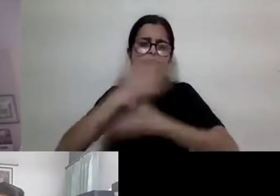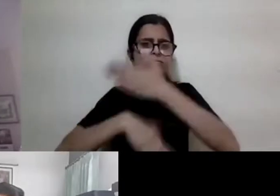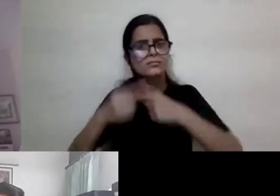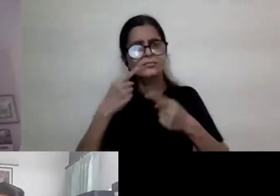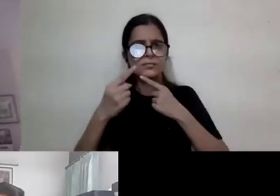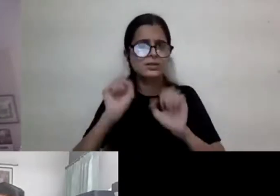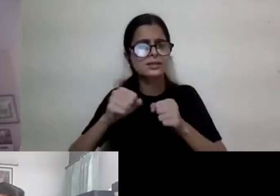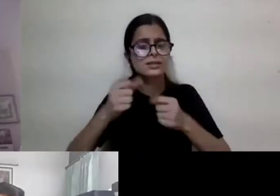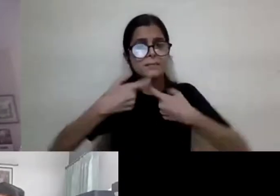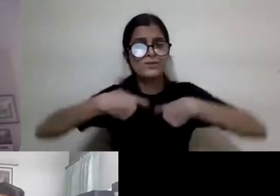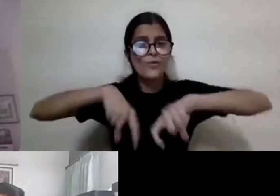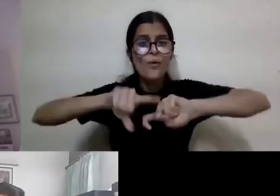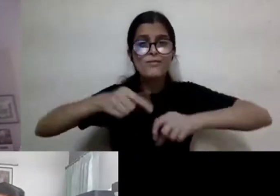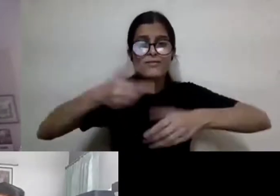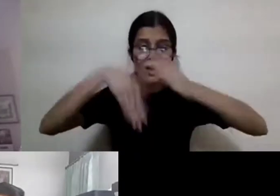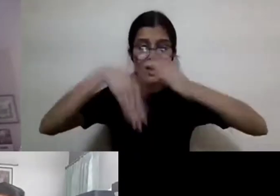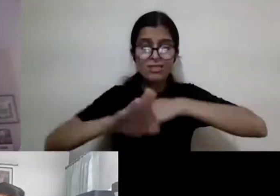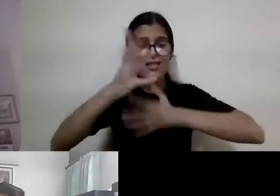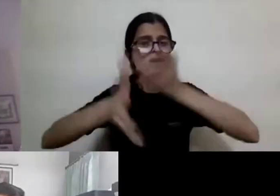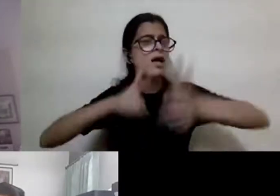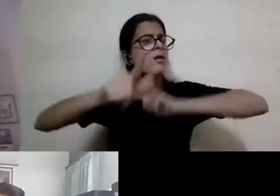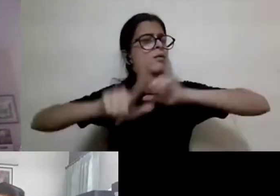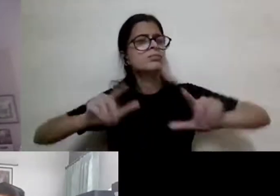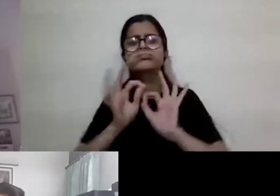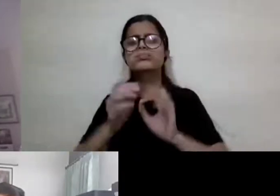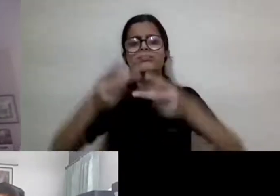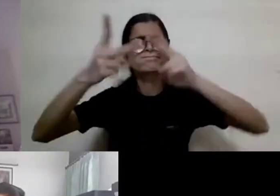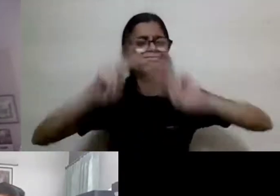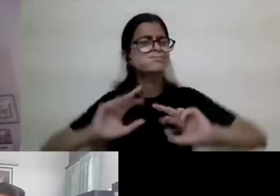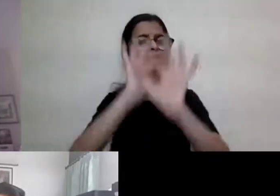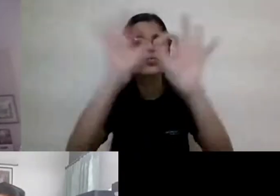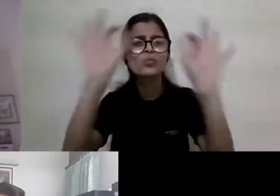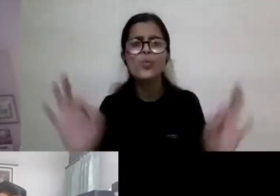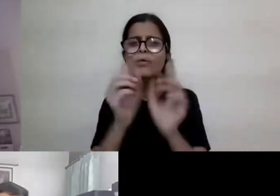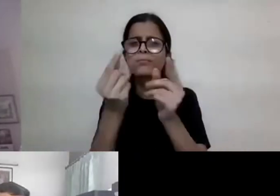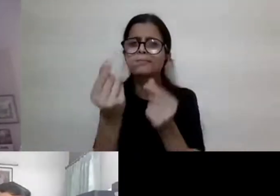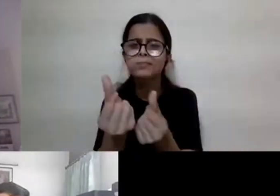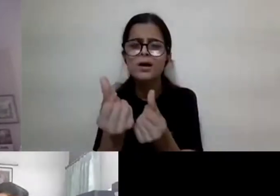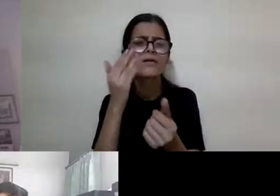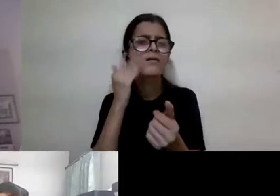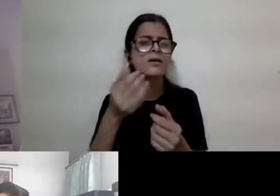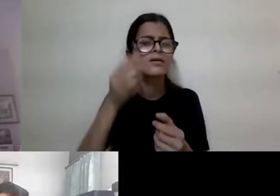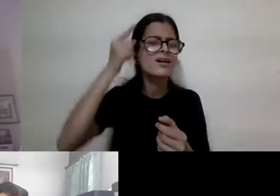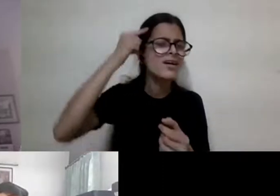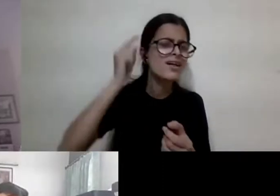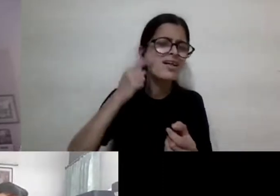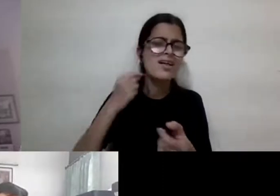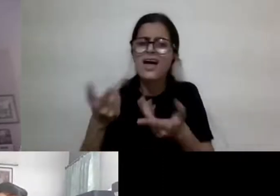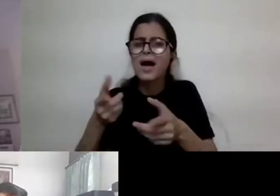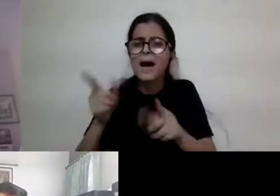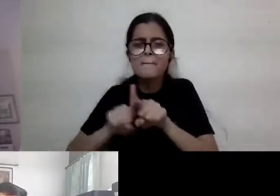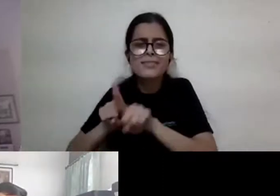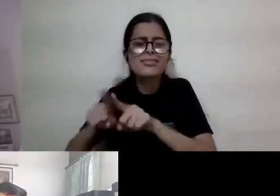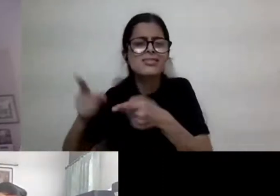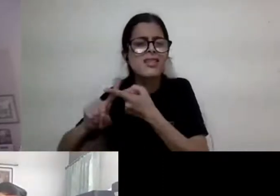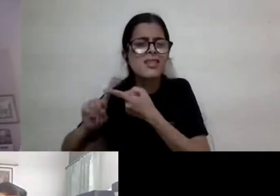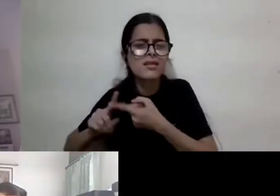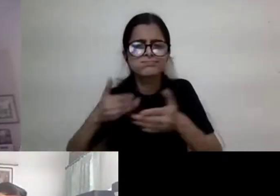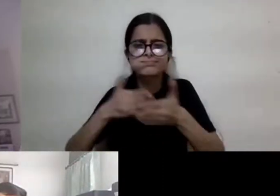So like, you know, what's the connection between the intersectionality and a true intersectionality that would really include disability.